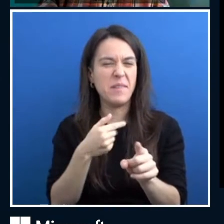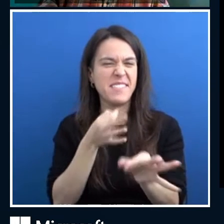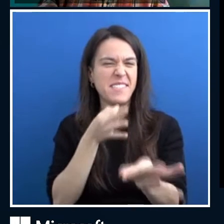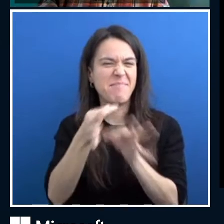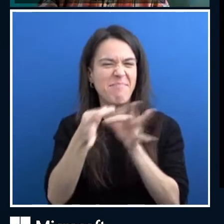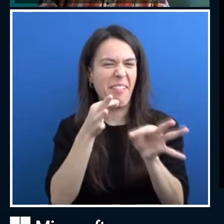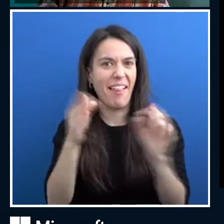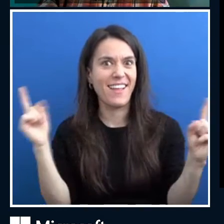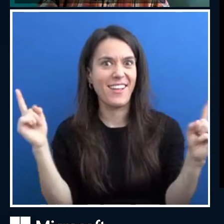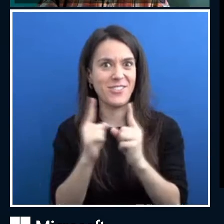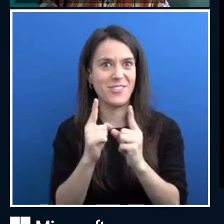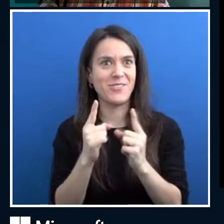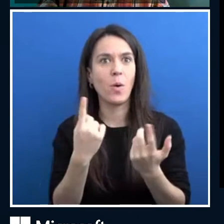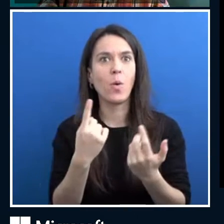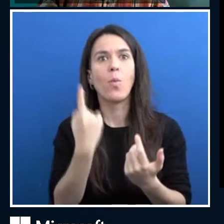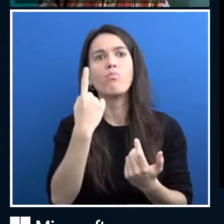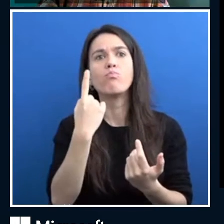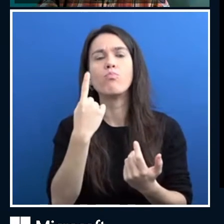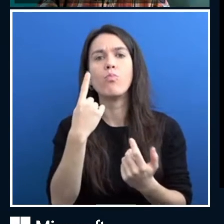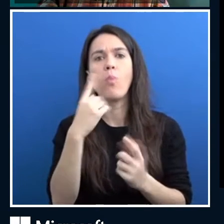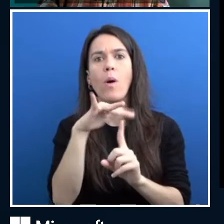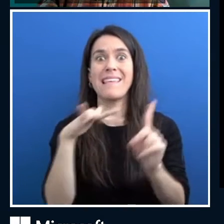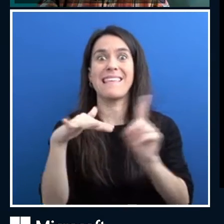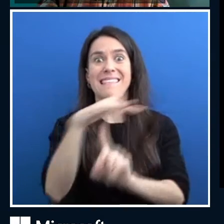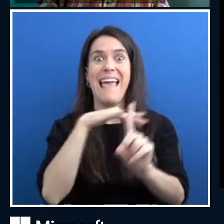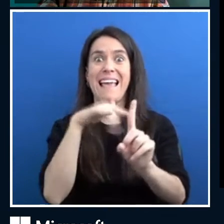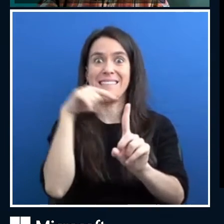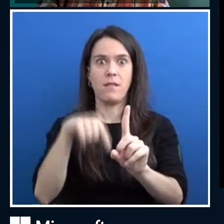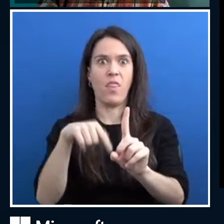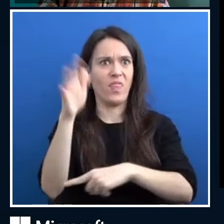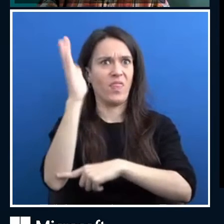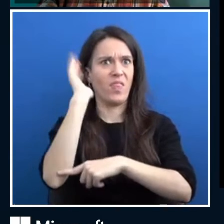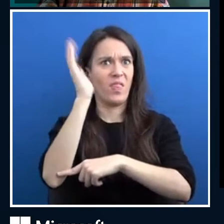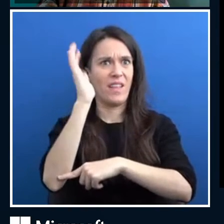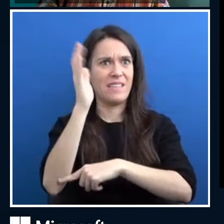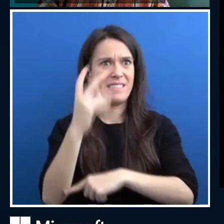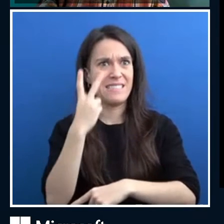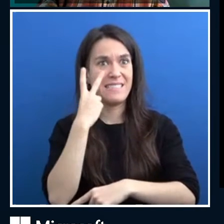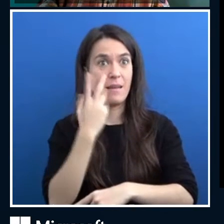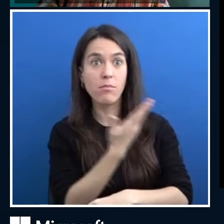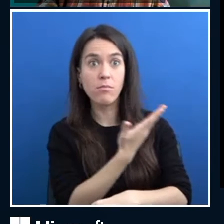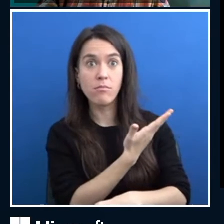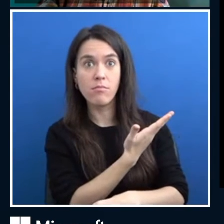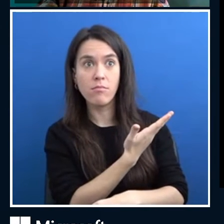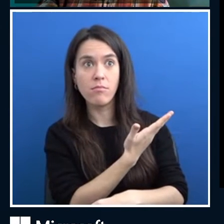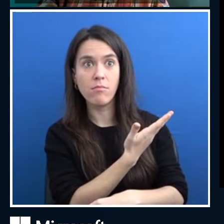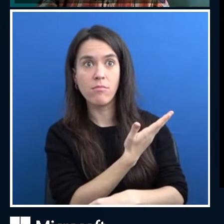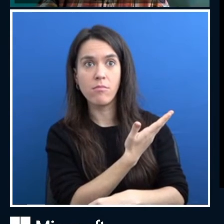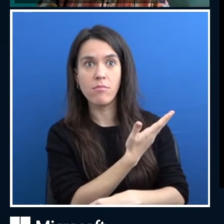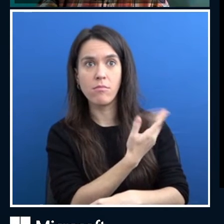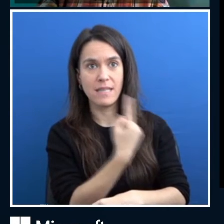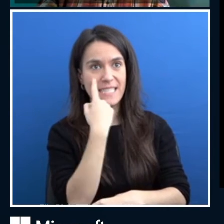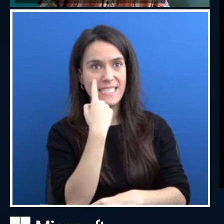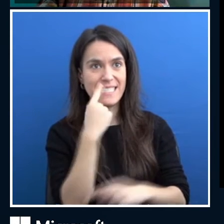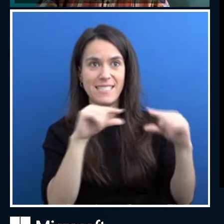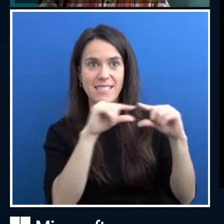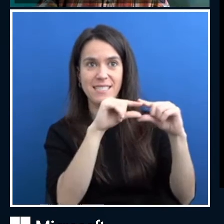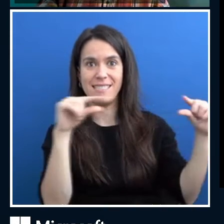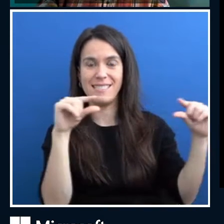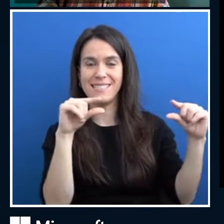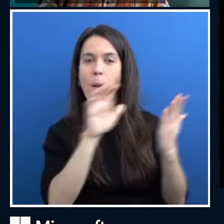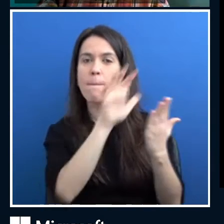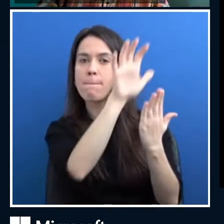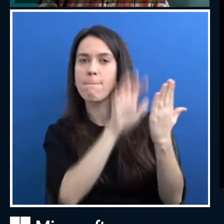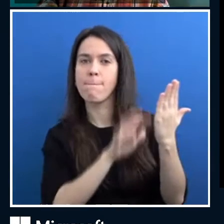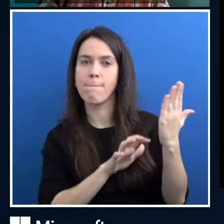a short use case that was used in this, in this session. If you want to read more detail about this, go to aka.ms slash ethical dash AI